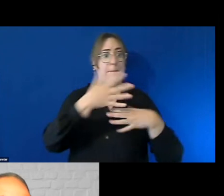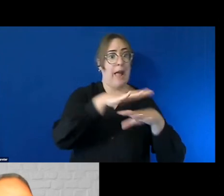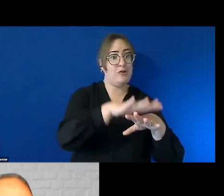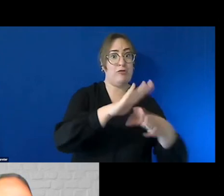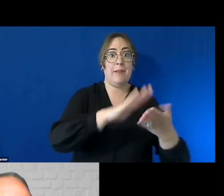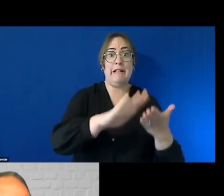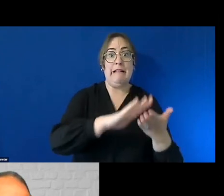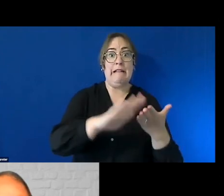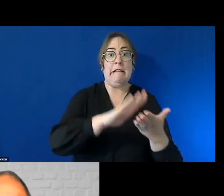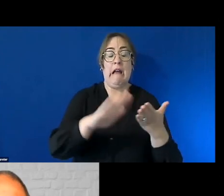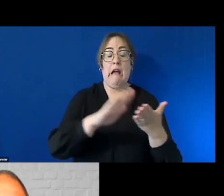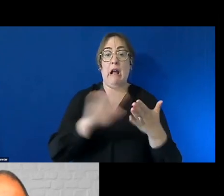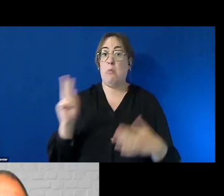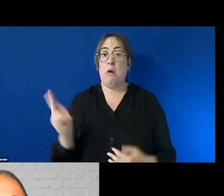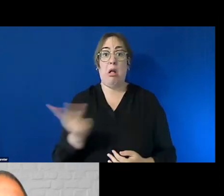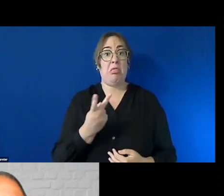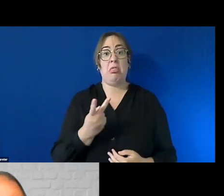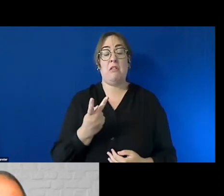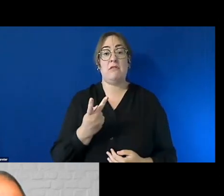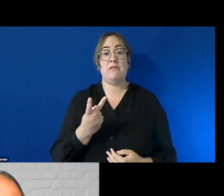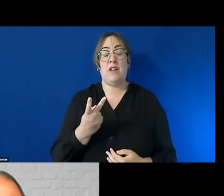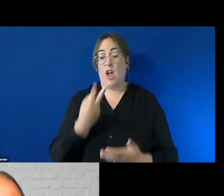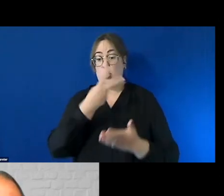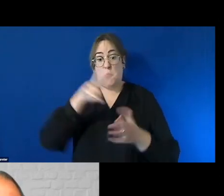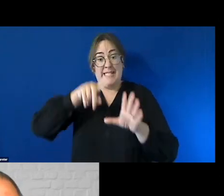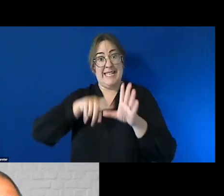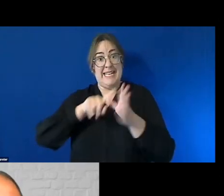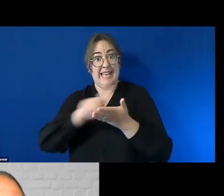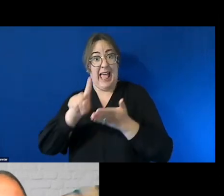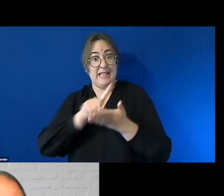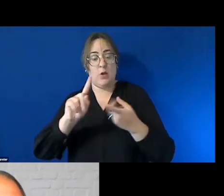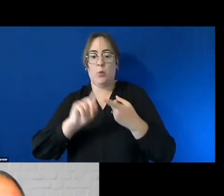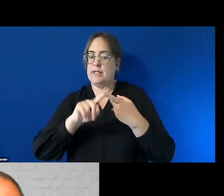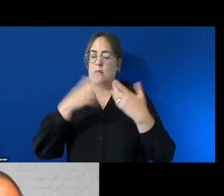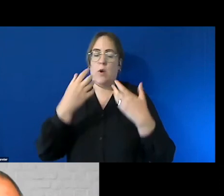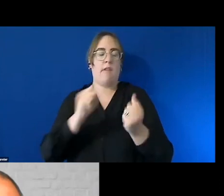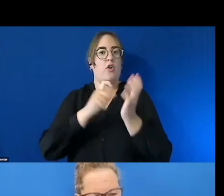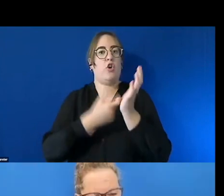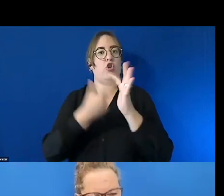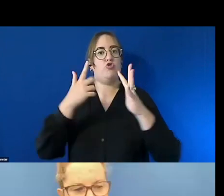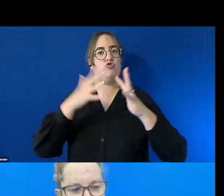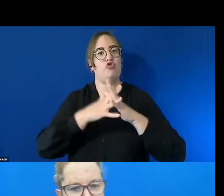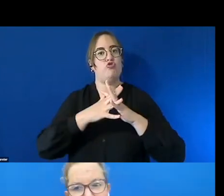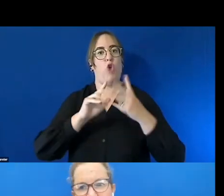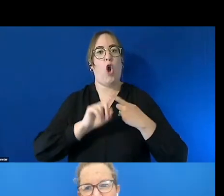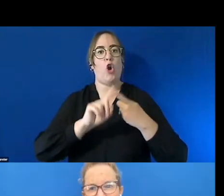and up until today 20 years later we are still running crews we feel that that's the best way that we can do it